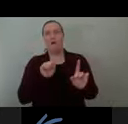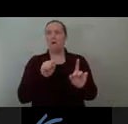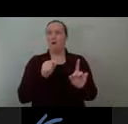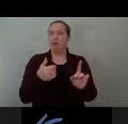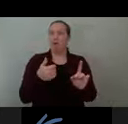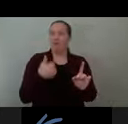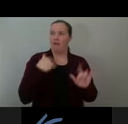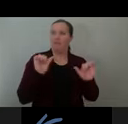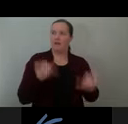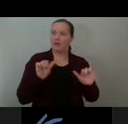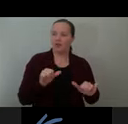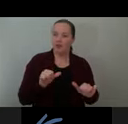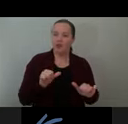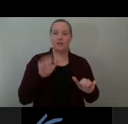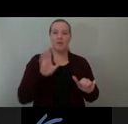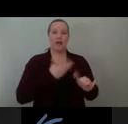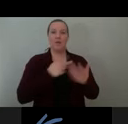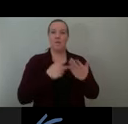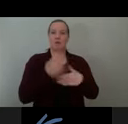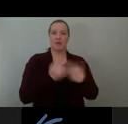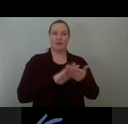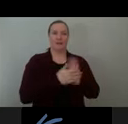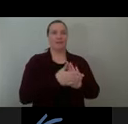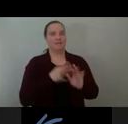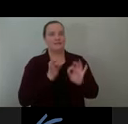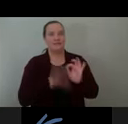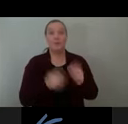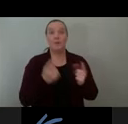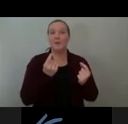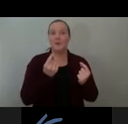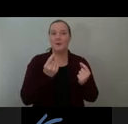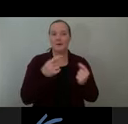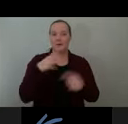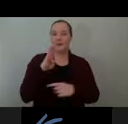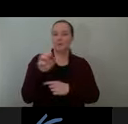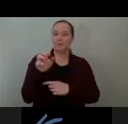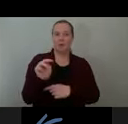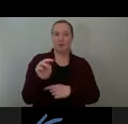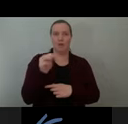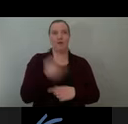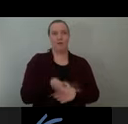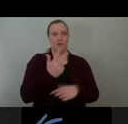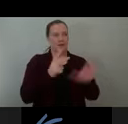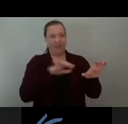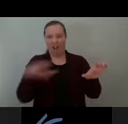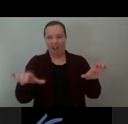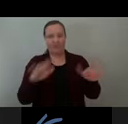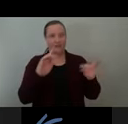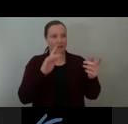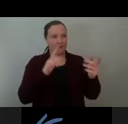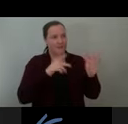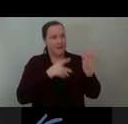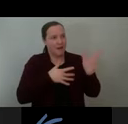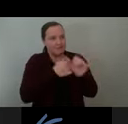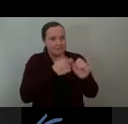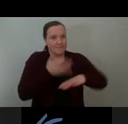consisting of two basic components, the refurbished boom lifts and the treatment of the four bends that fall within the York site. We're